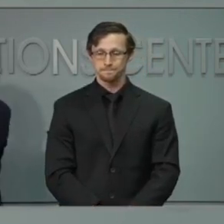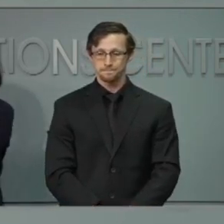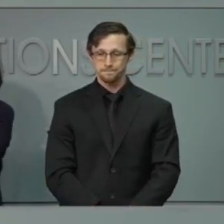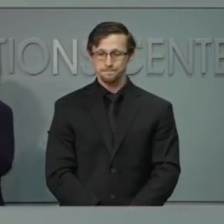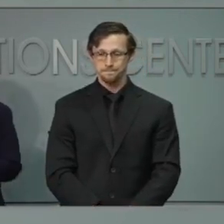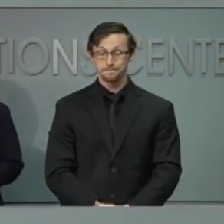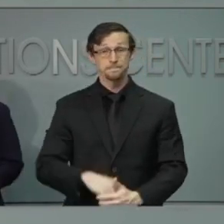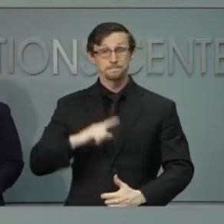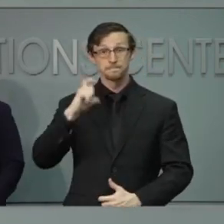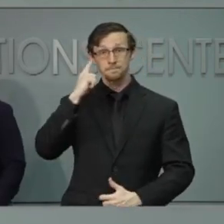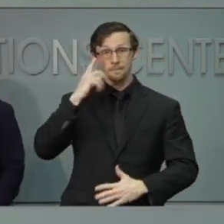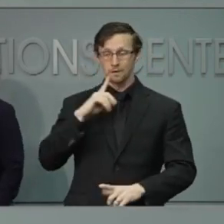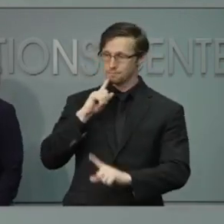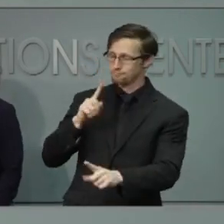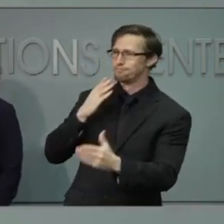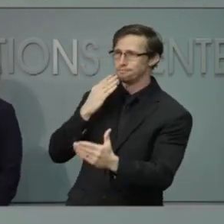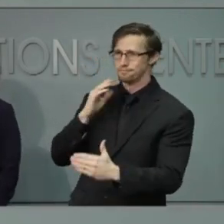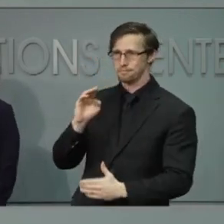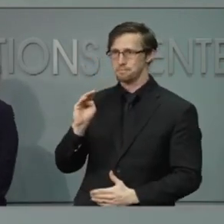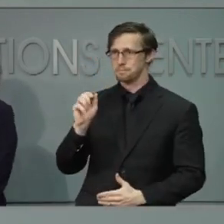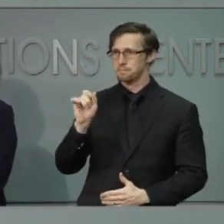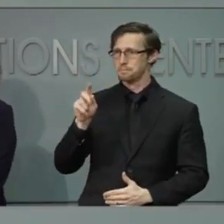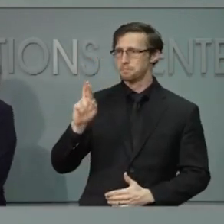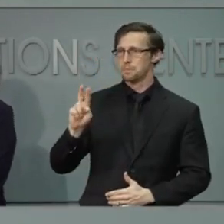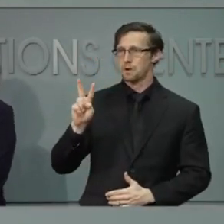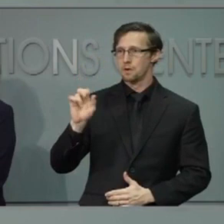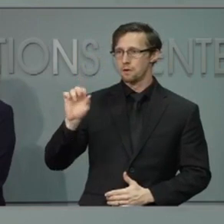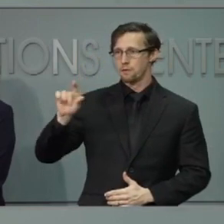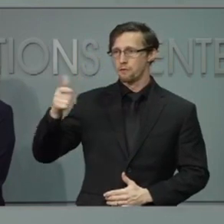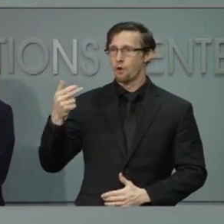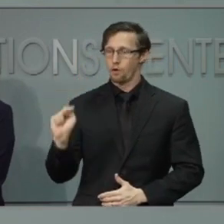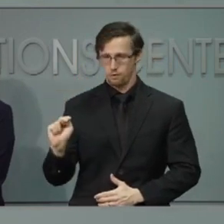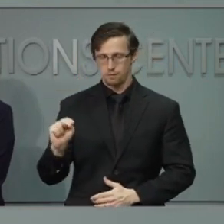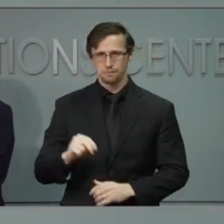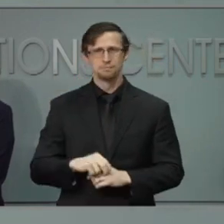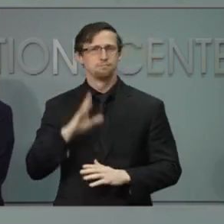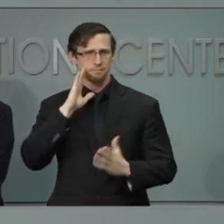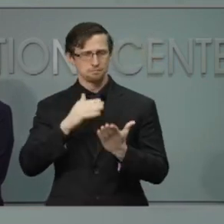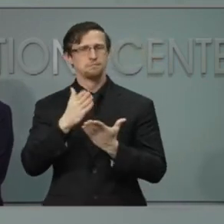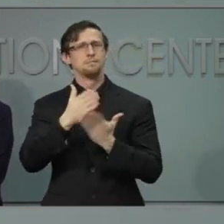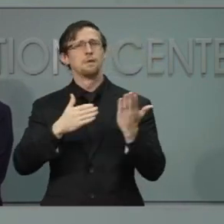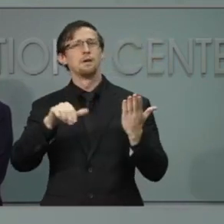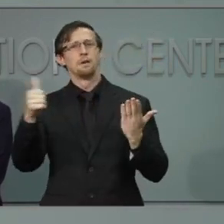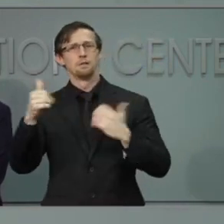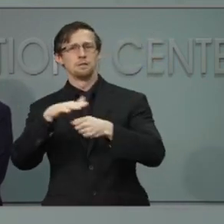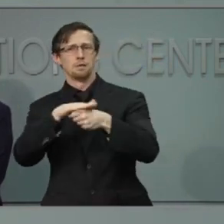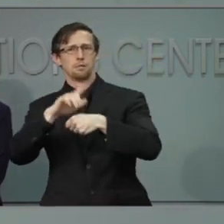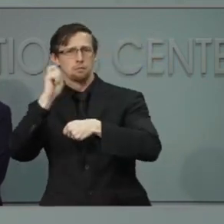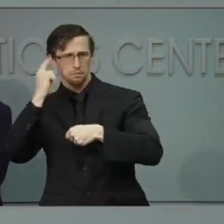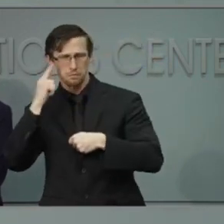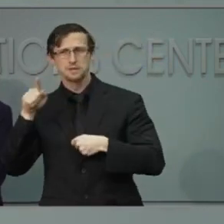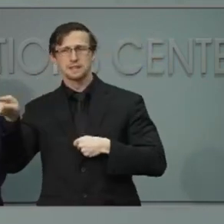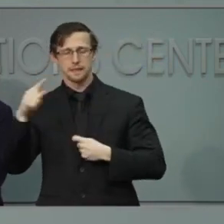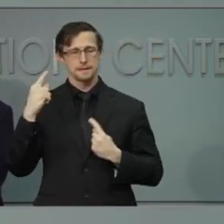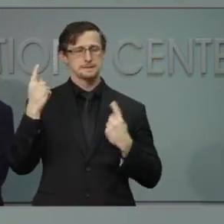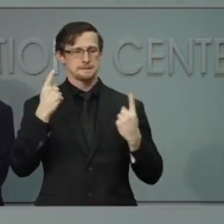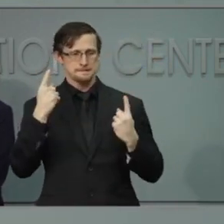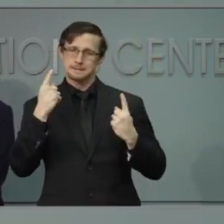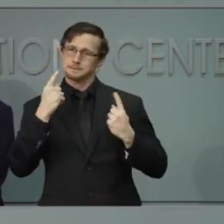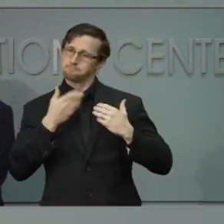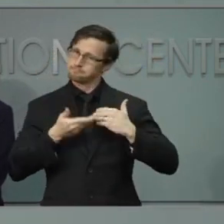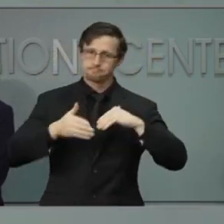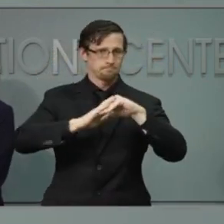Thanks, Mayor Vaughan for your leadership on this matter. I know that other local governments are considering and taking tough action too,